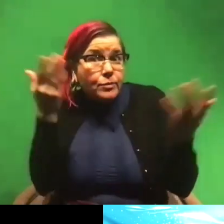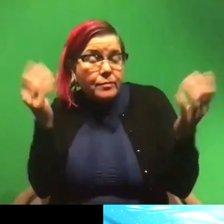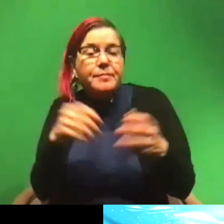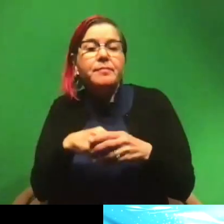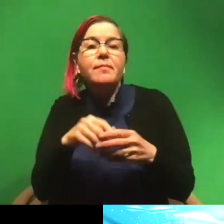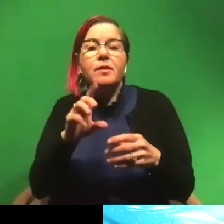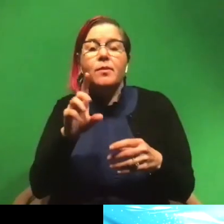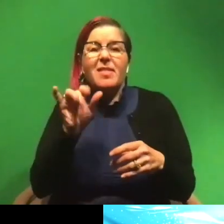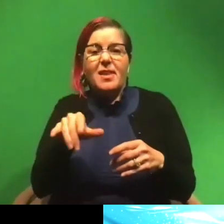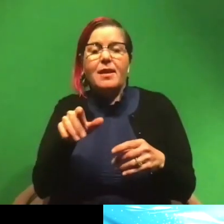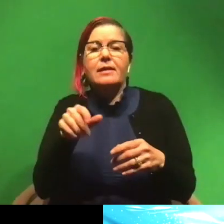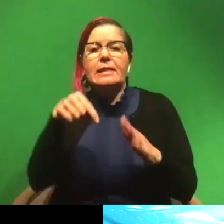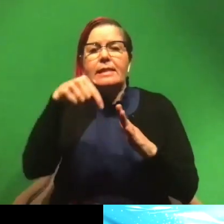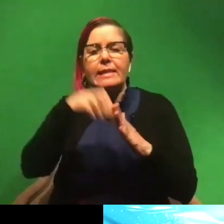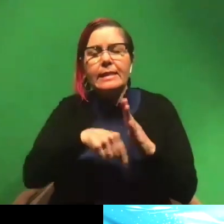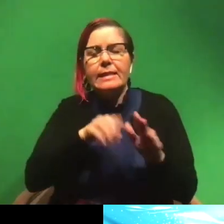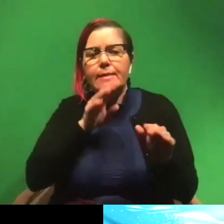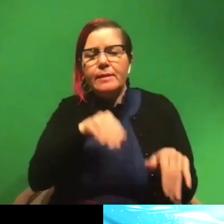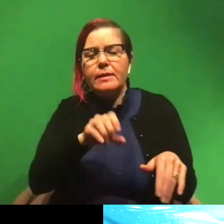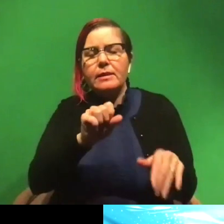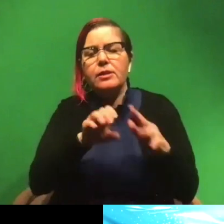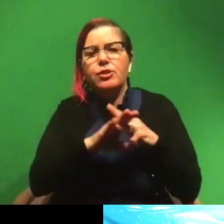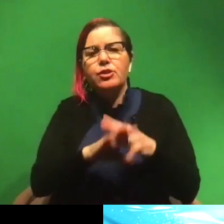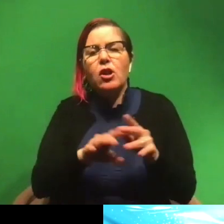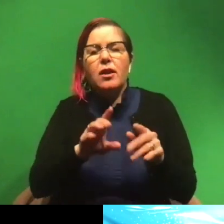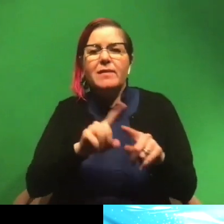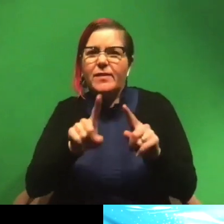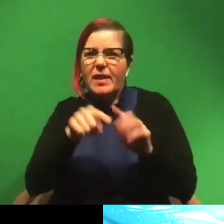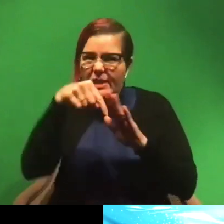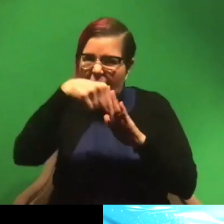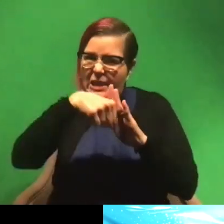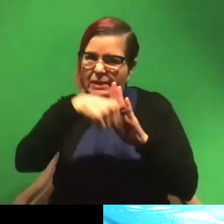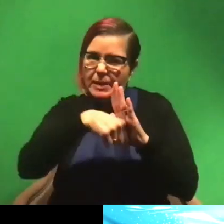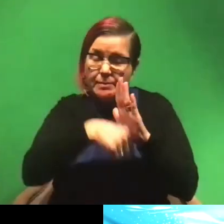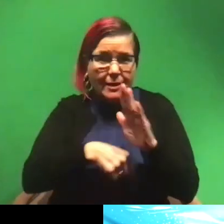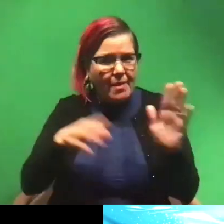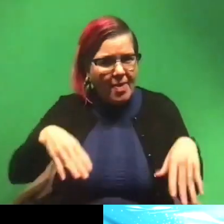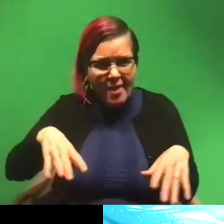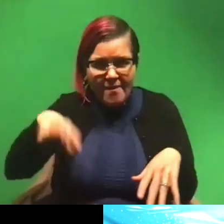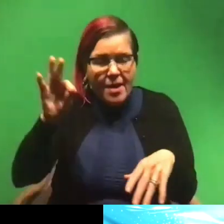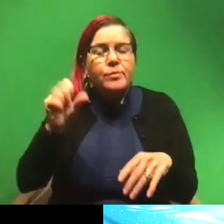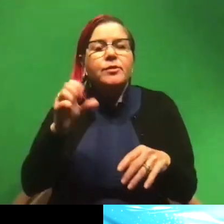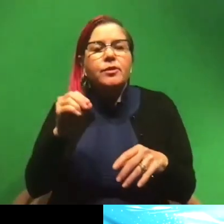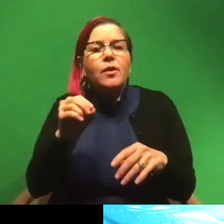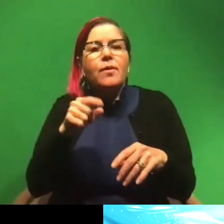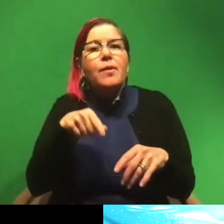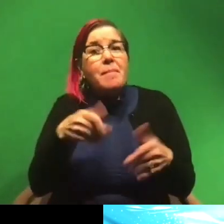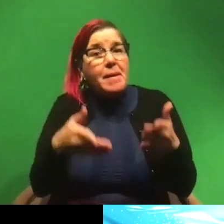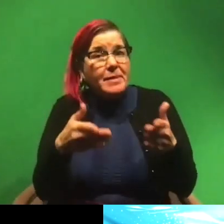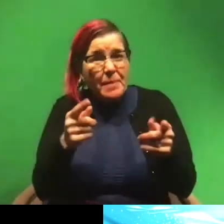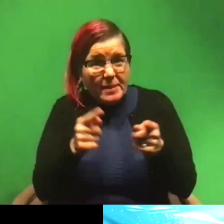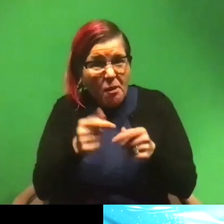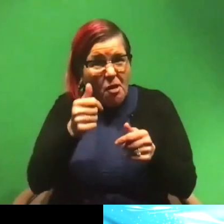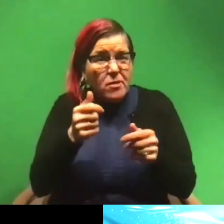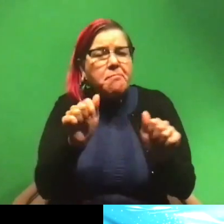dwarf lantern shark is a deep sea shark. There's all kinds of things in the deep sea that we don't know about. So they're very well might be something smaller than that.